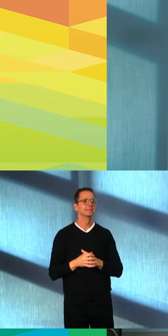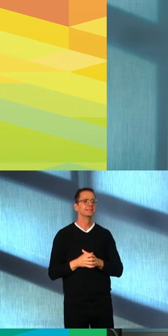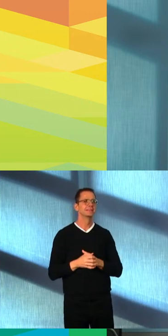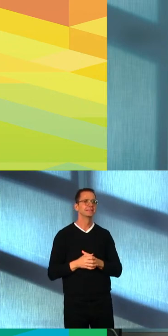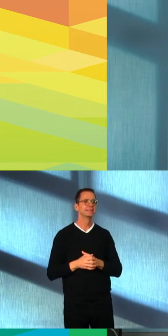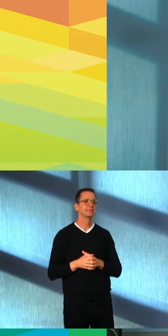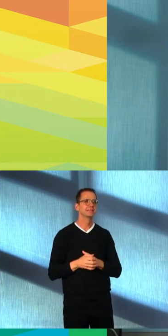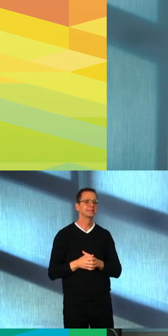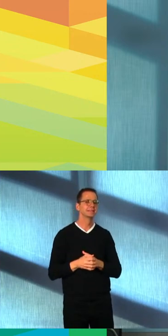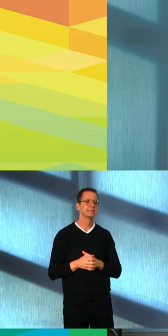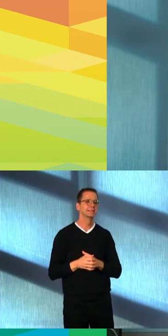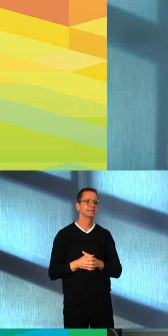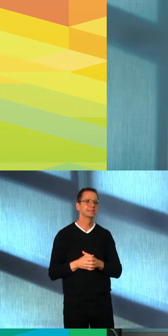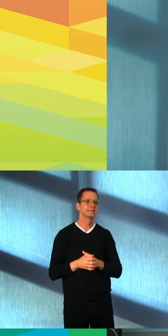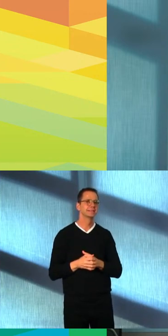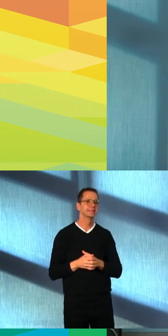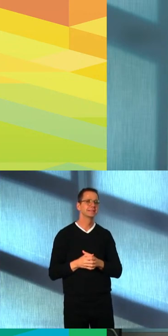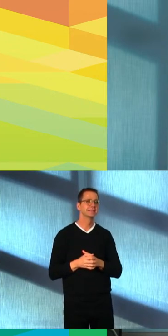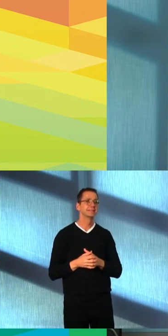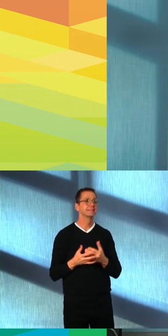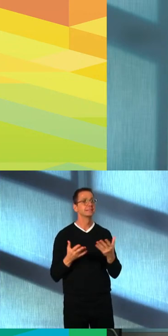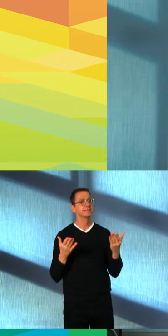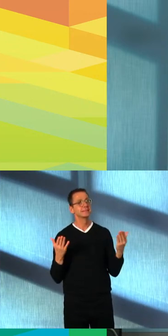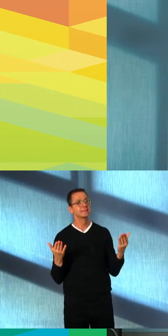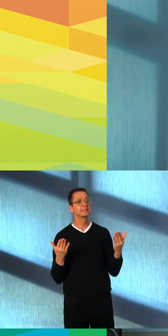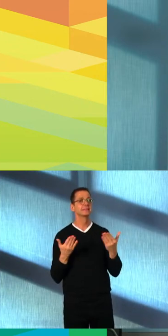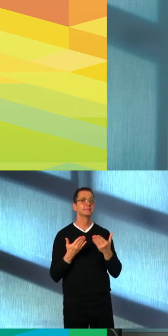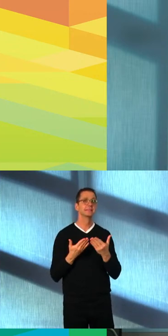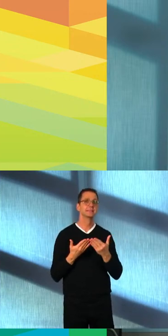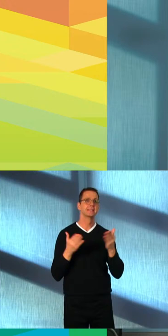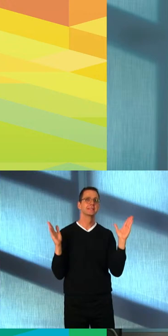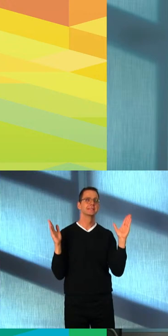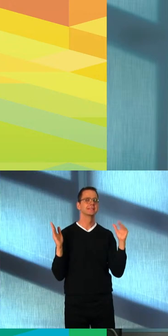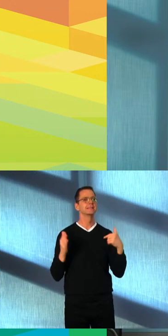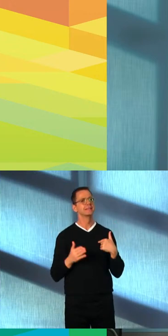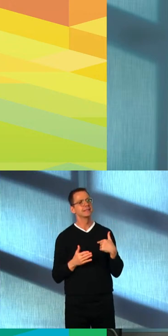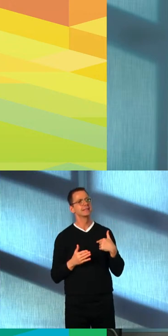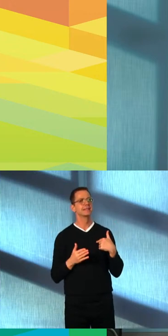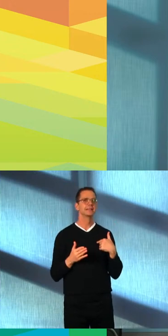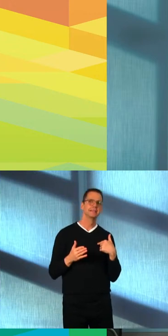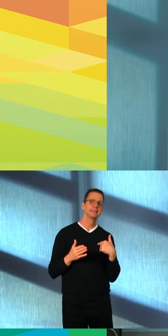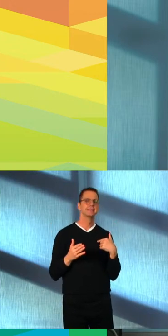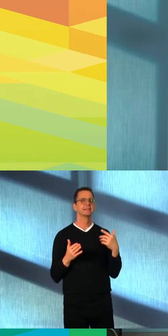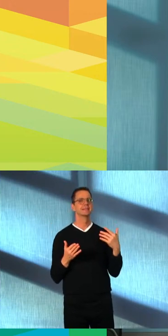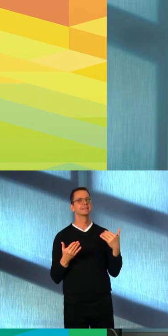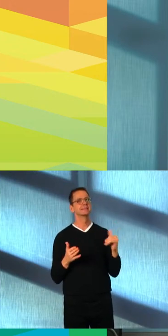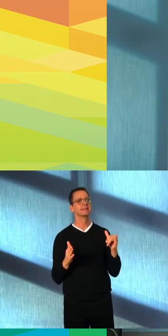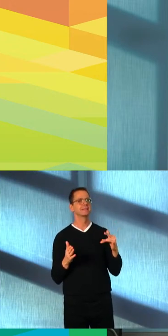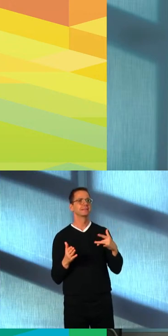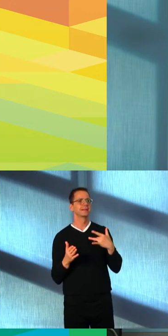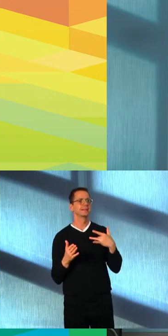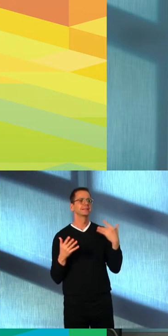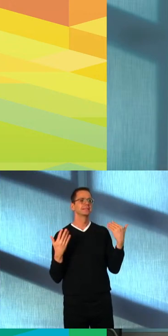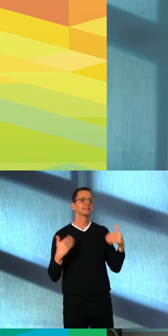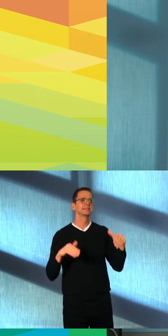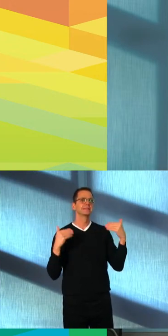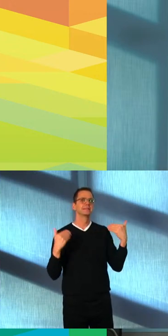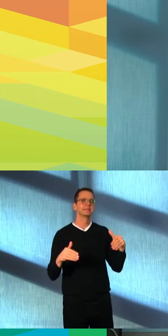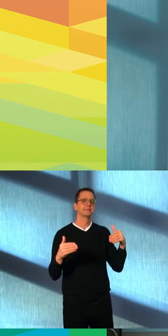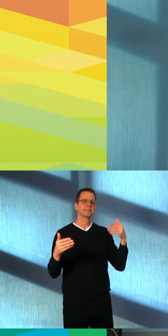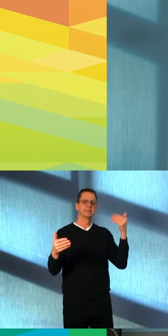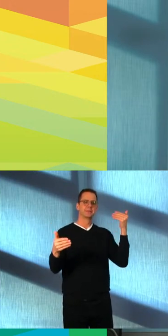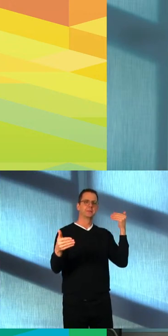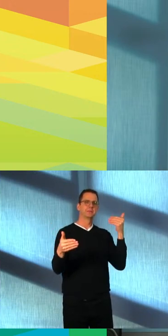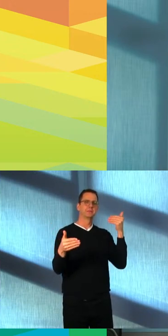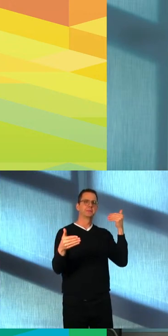all of this by Edmontonians continued resolve and perseverance when we see overwhelming compliance with public health guidelines